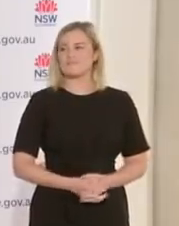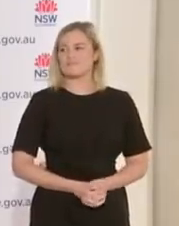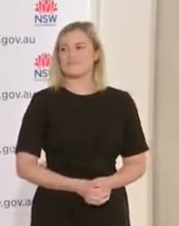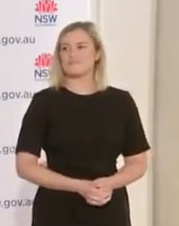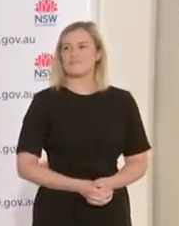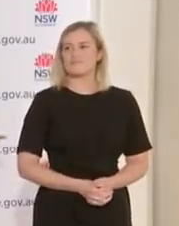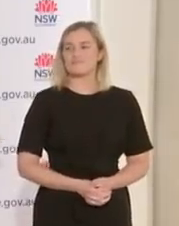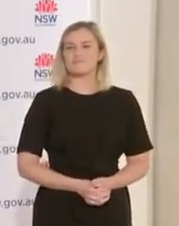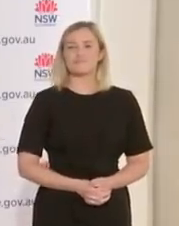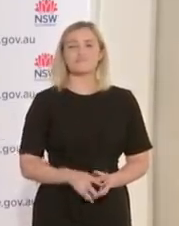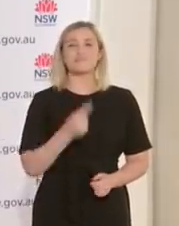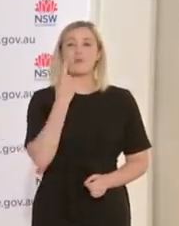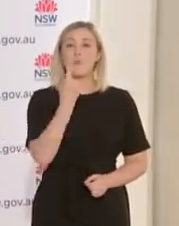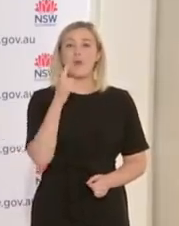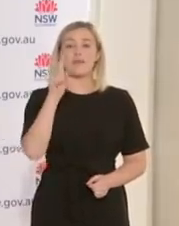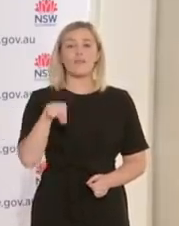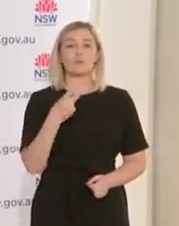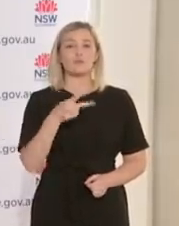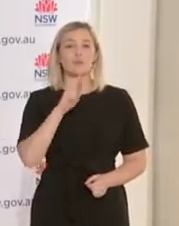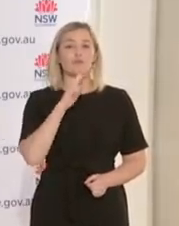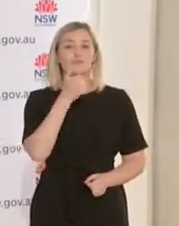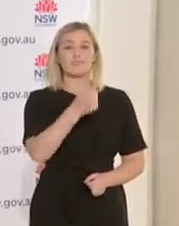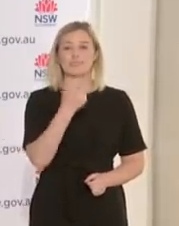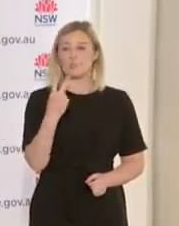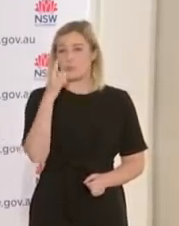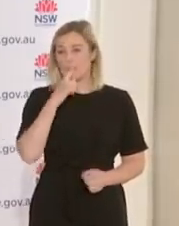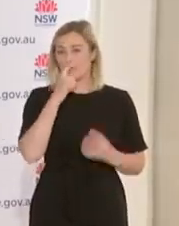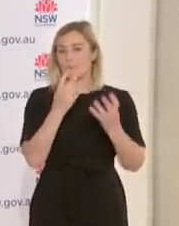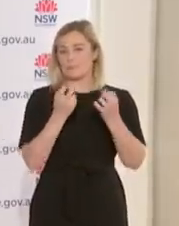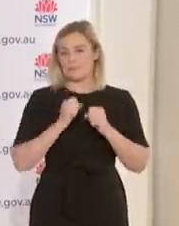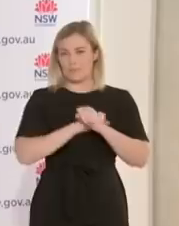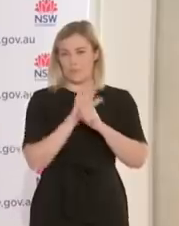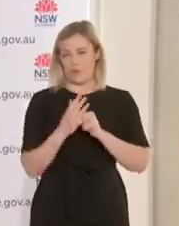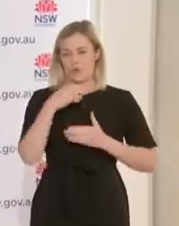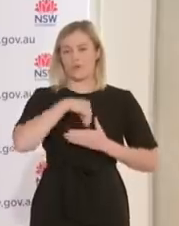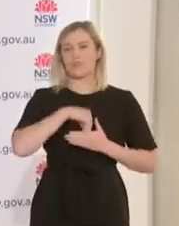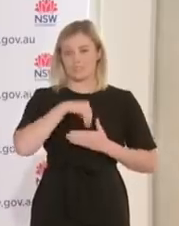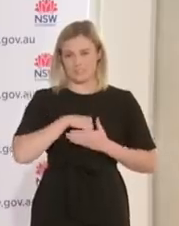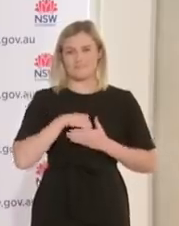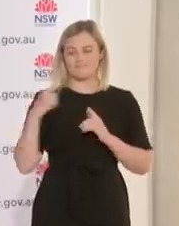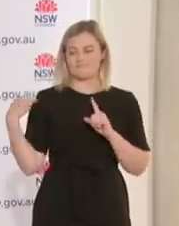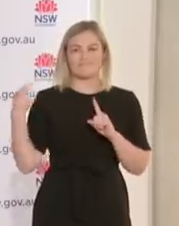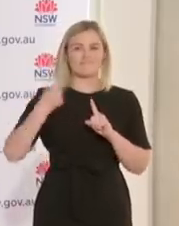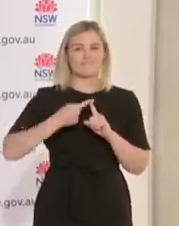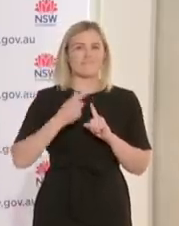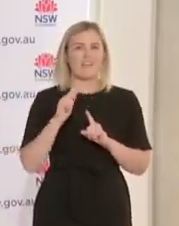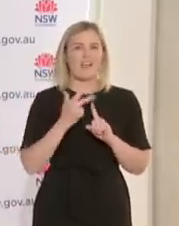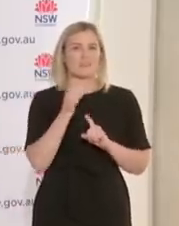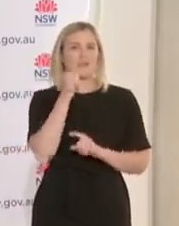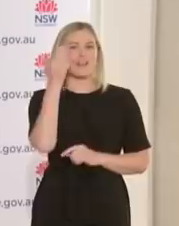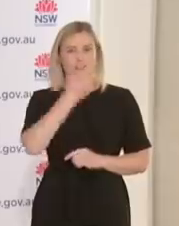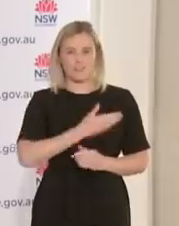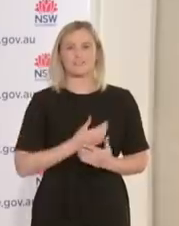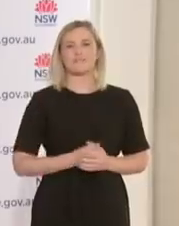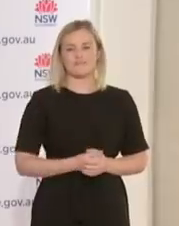There were 1,262 locally acquired cases of COVID reported in New South Wales to 24 hours to 8pm last